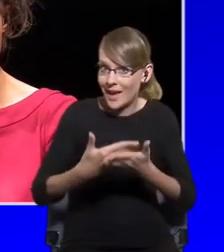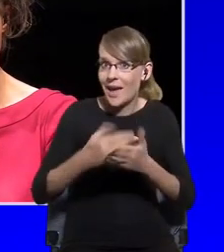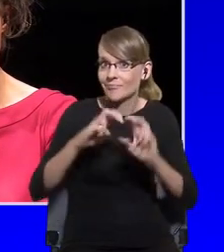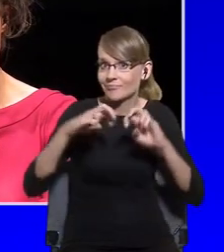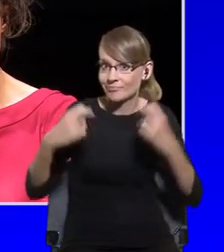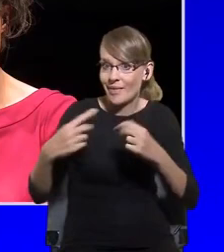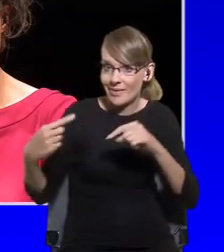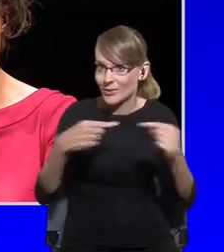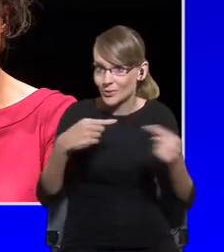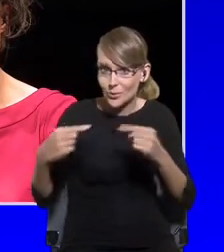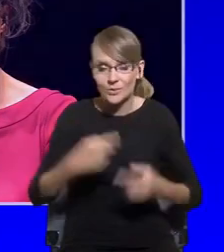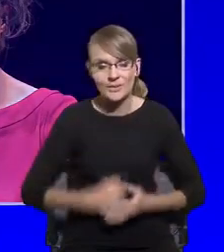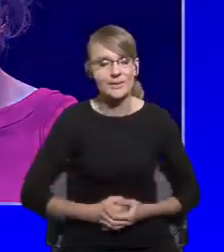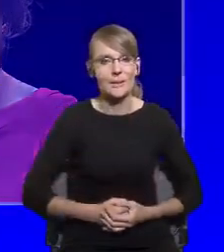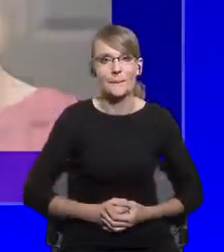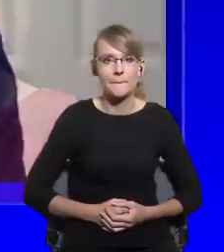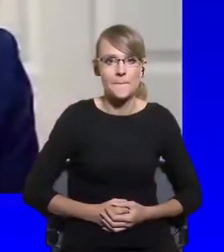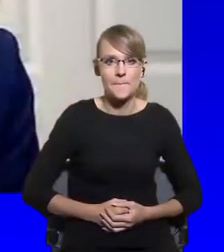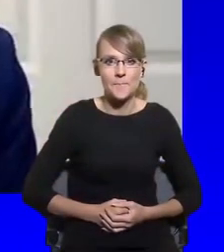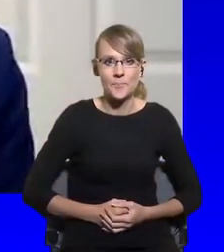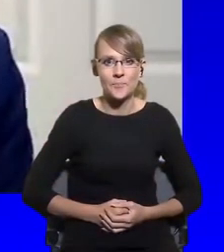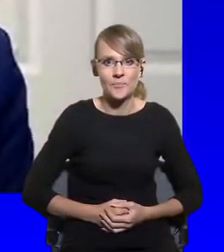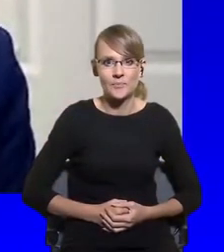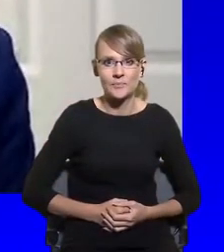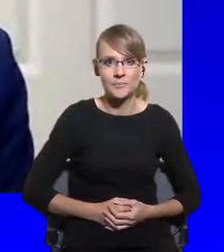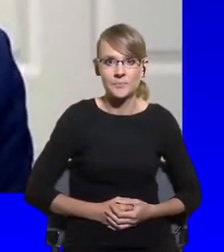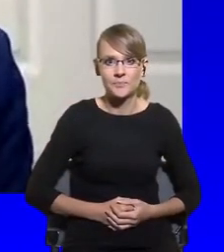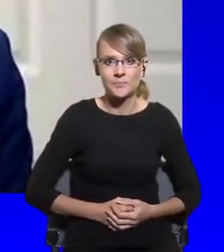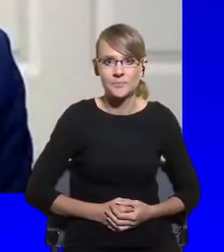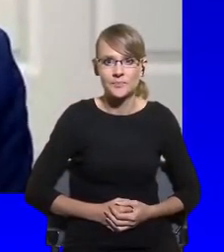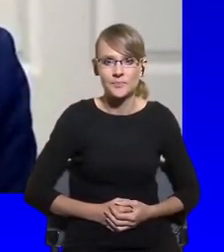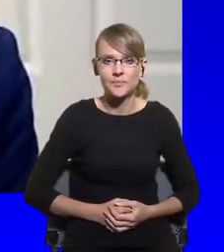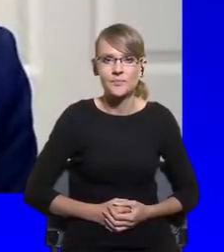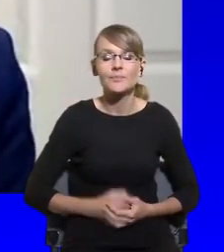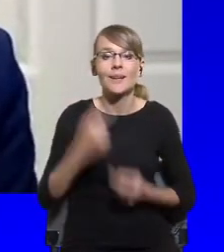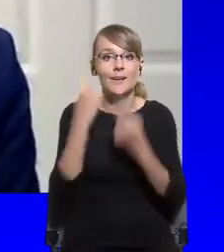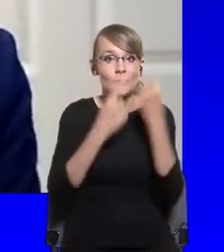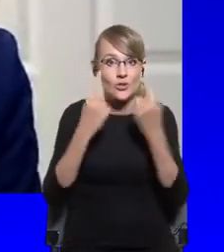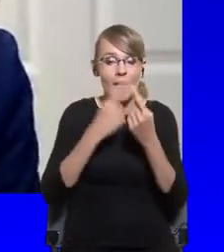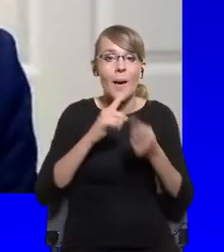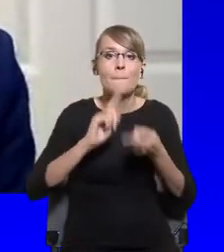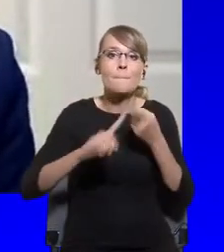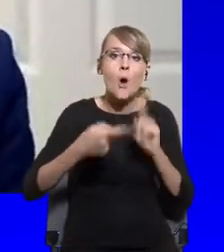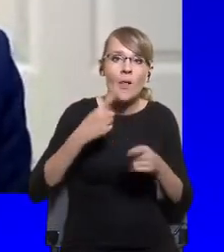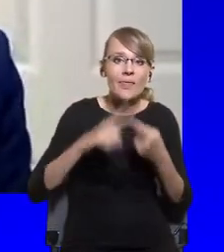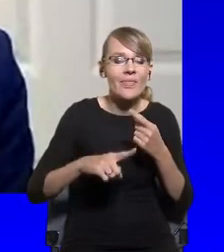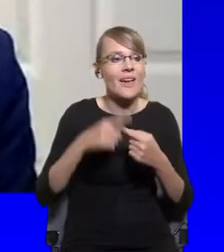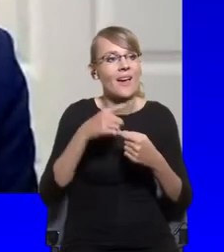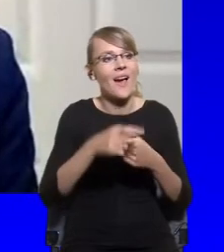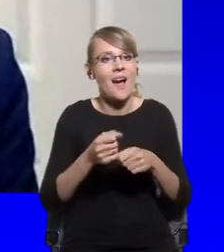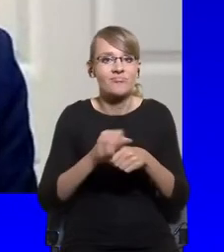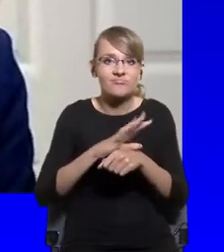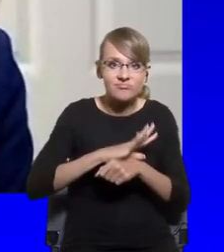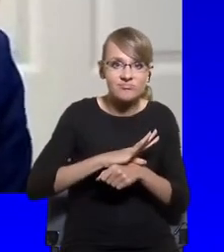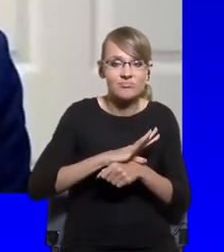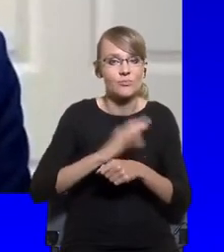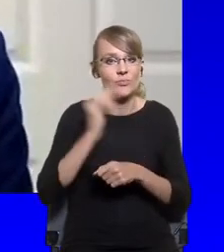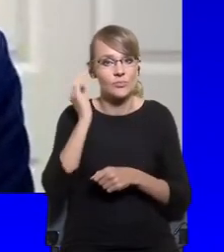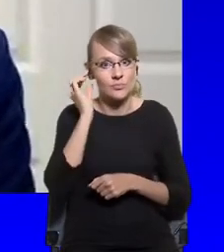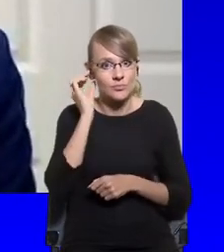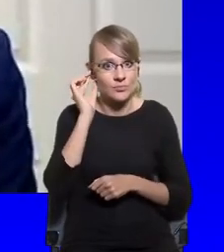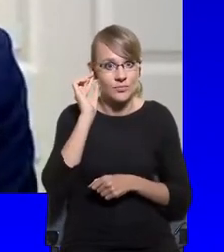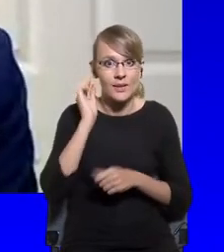politics of the pandemic for central governments in Europe